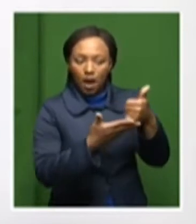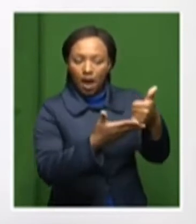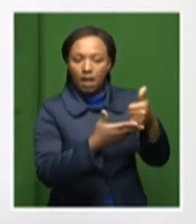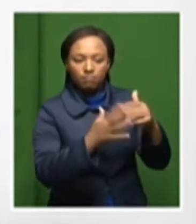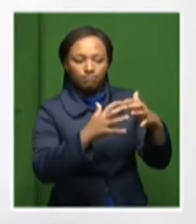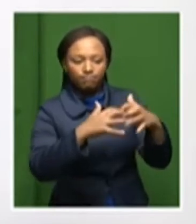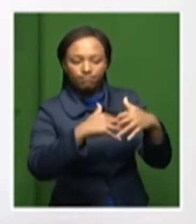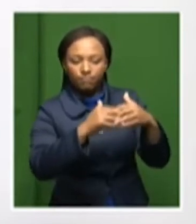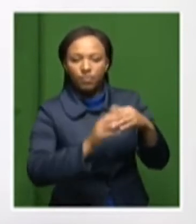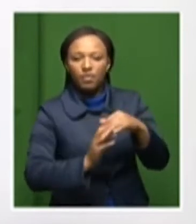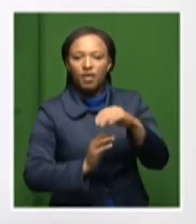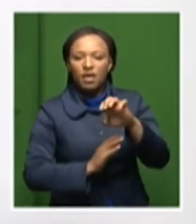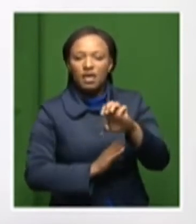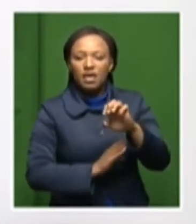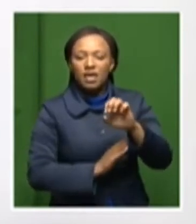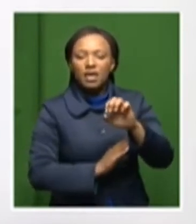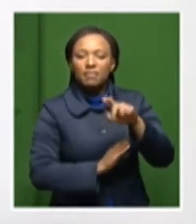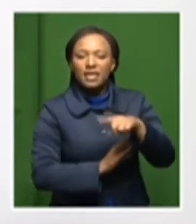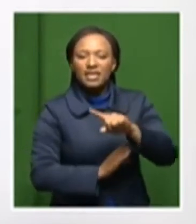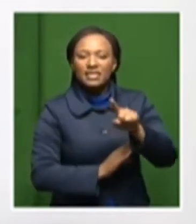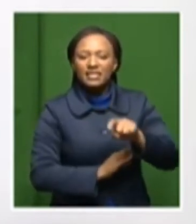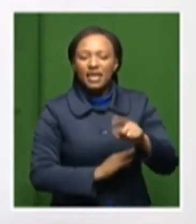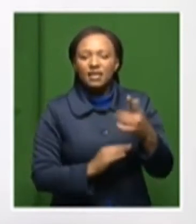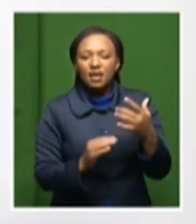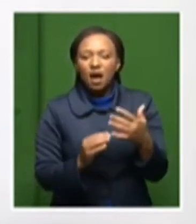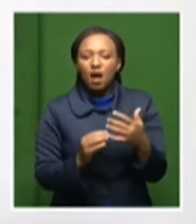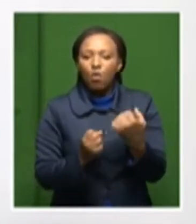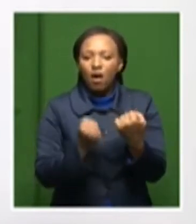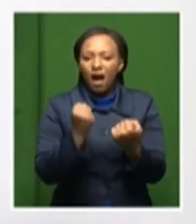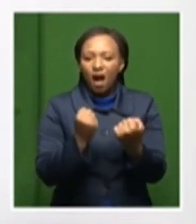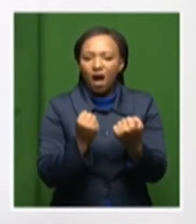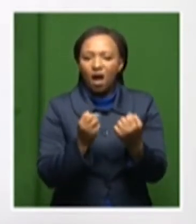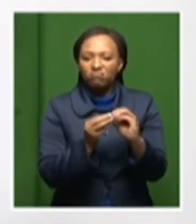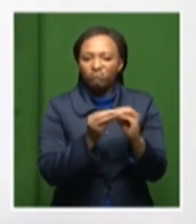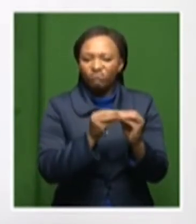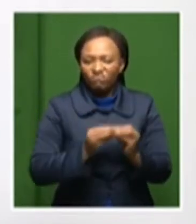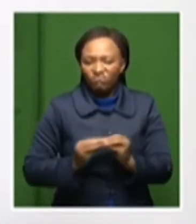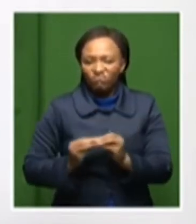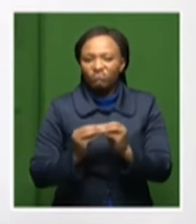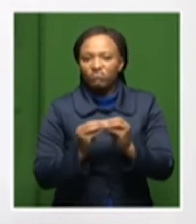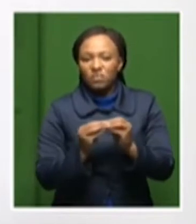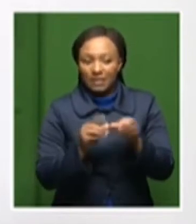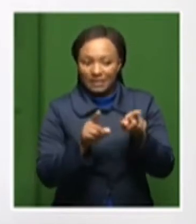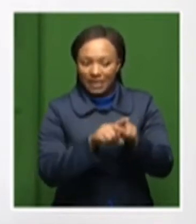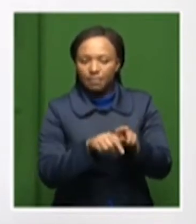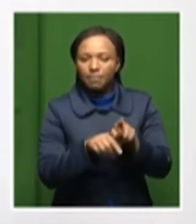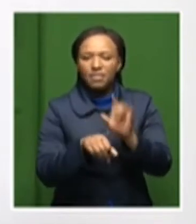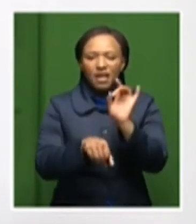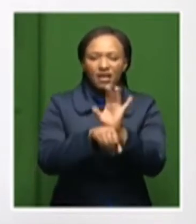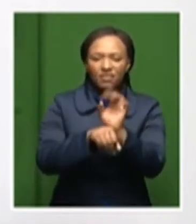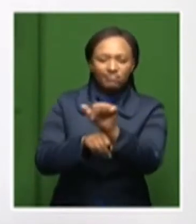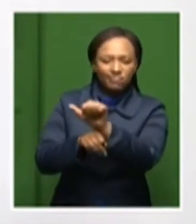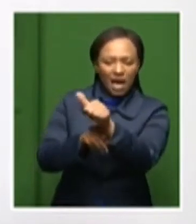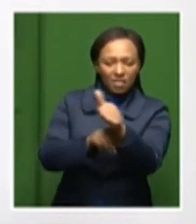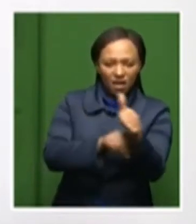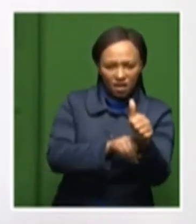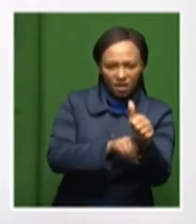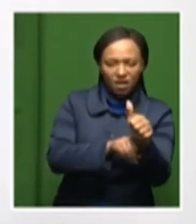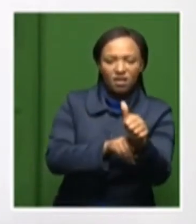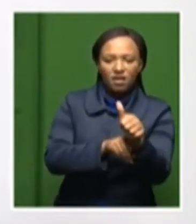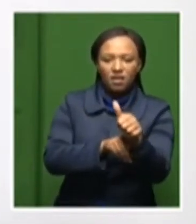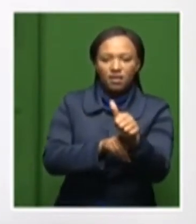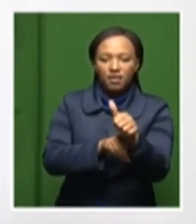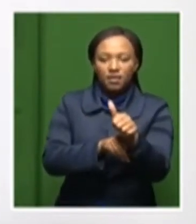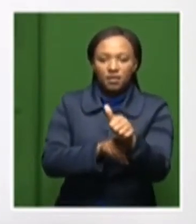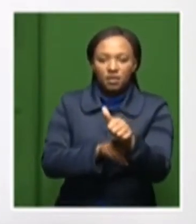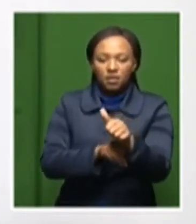EPZs. And they're also advising others. So I think the EPZs have